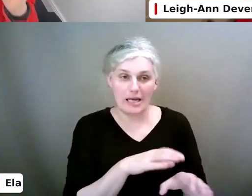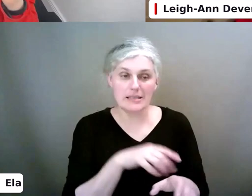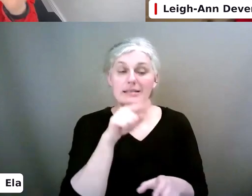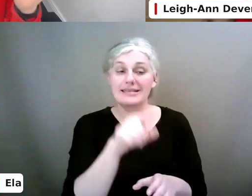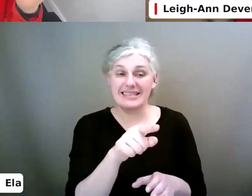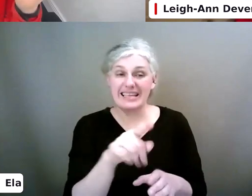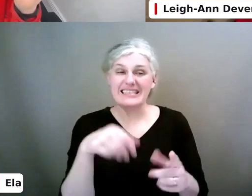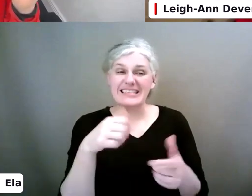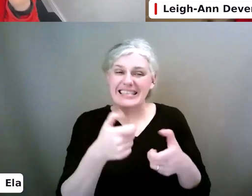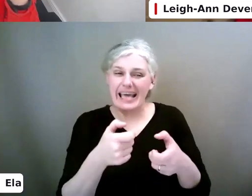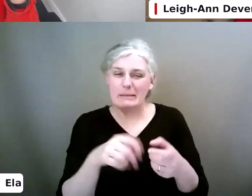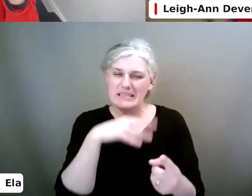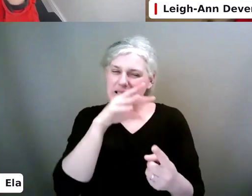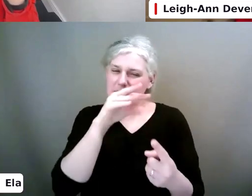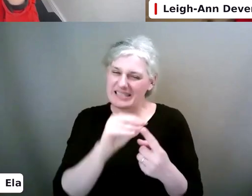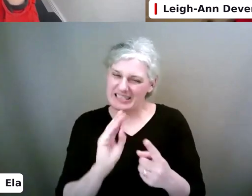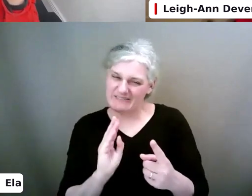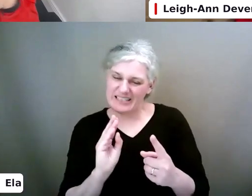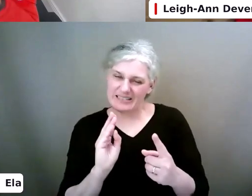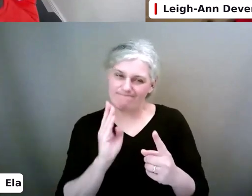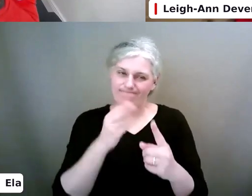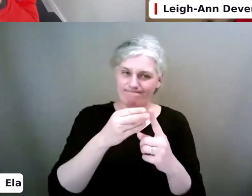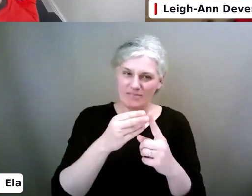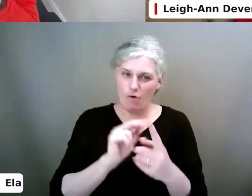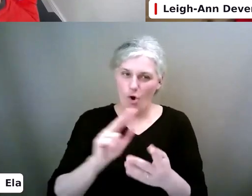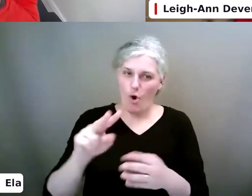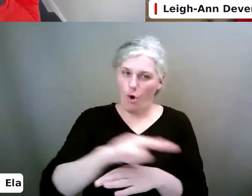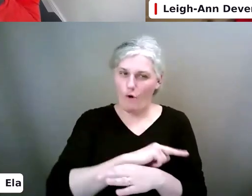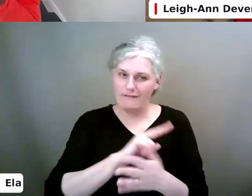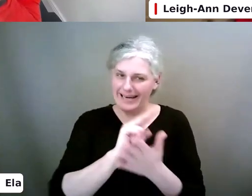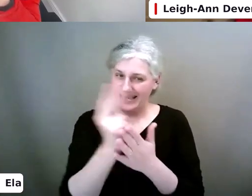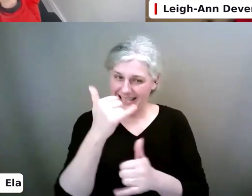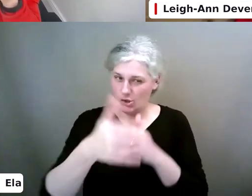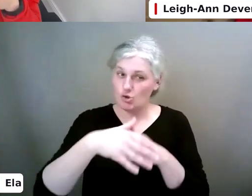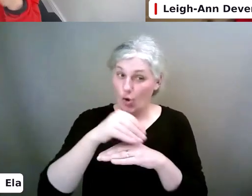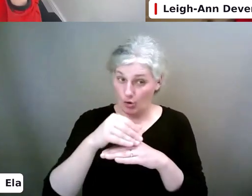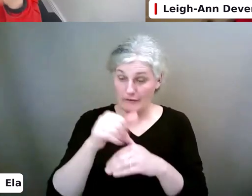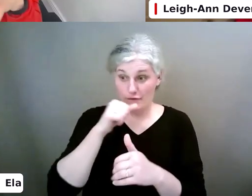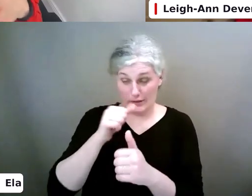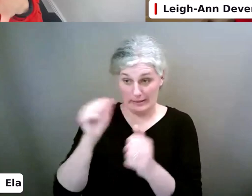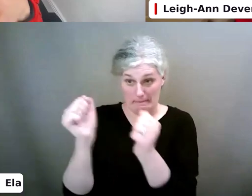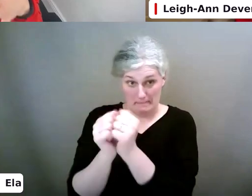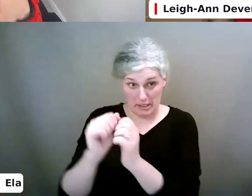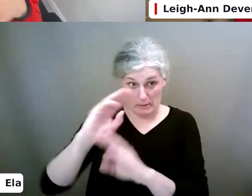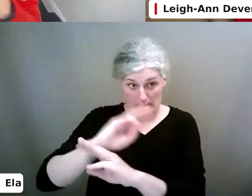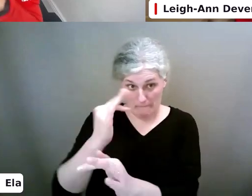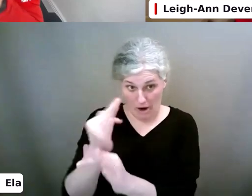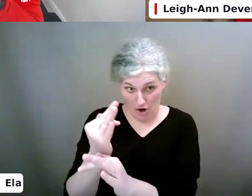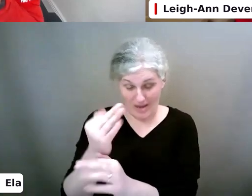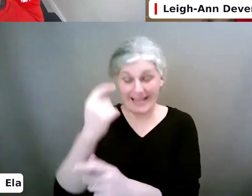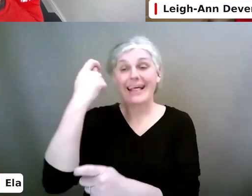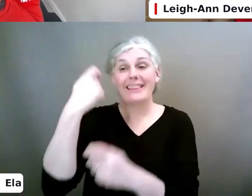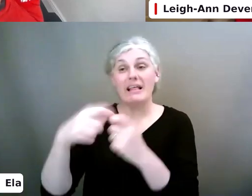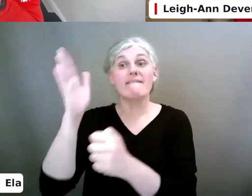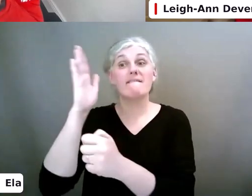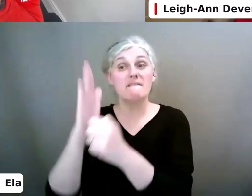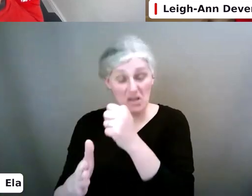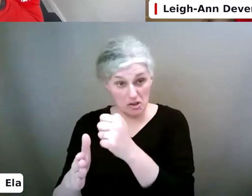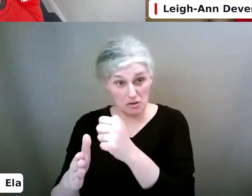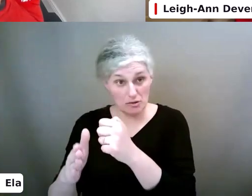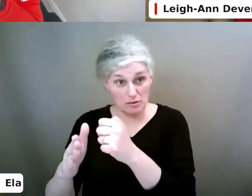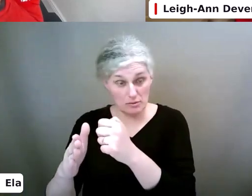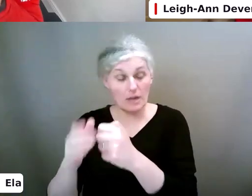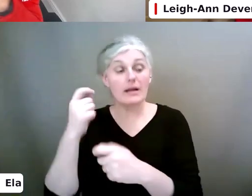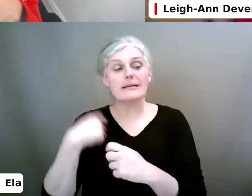horrendous scenes in it. So talk to the parents. And then I would sit your child, your young person down.